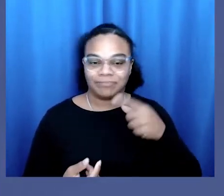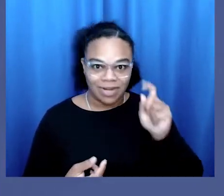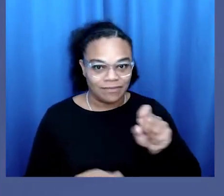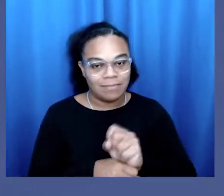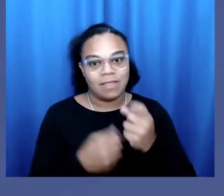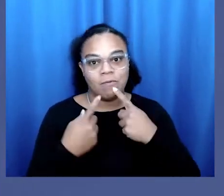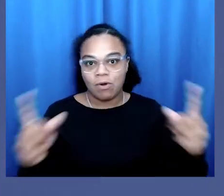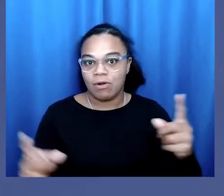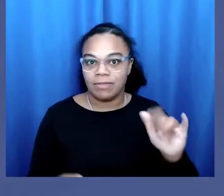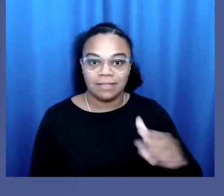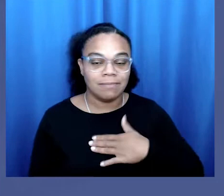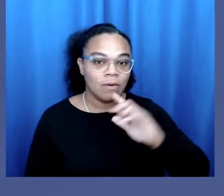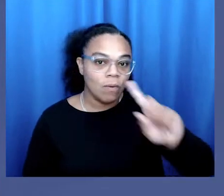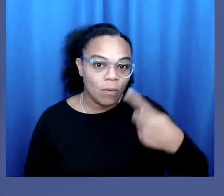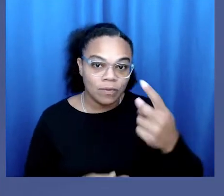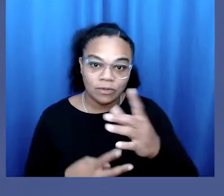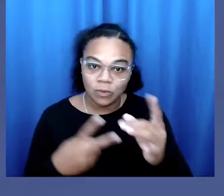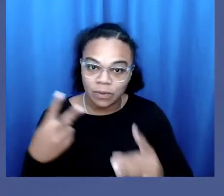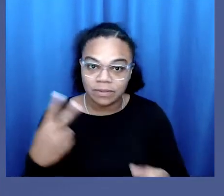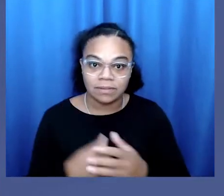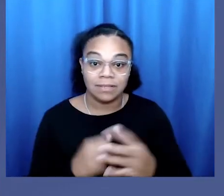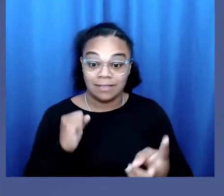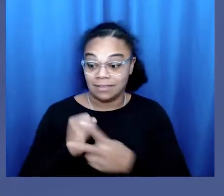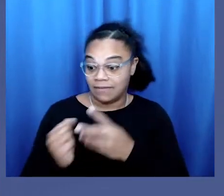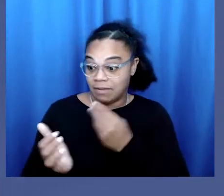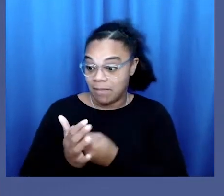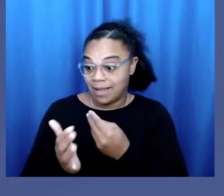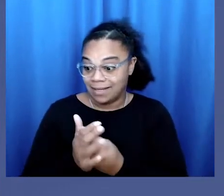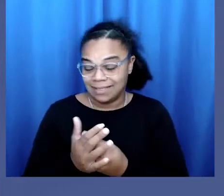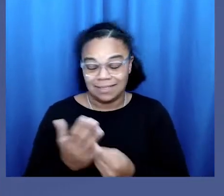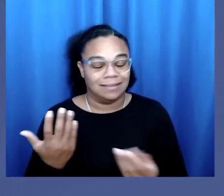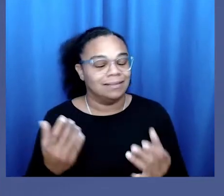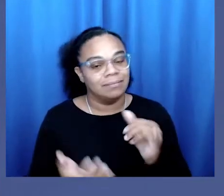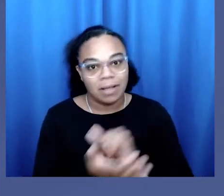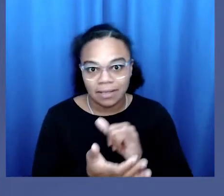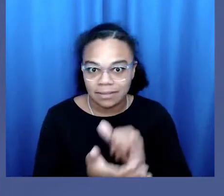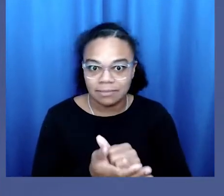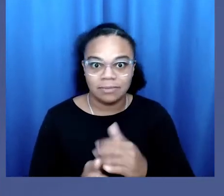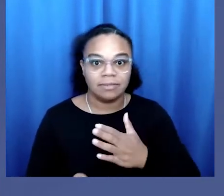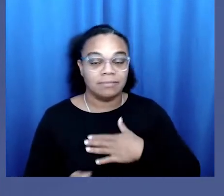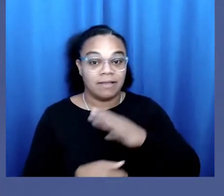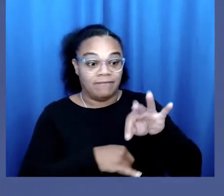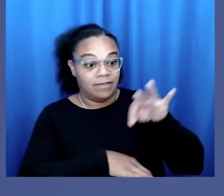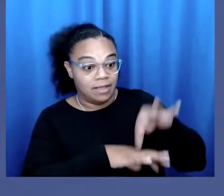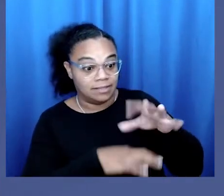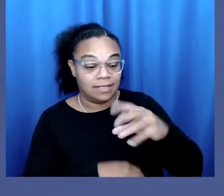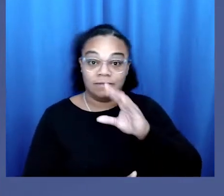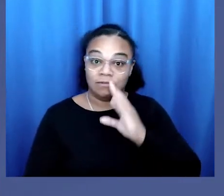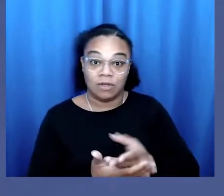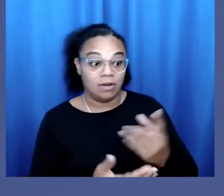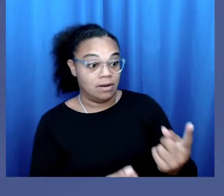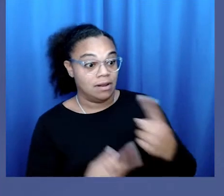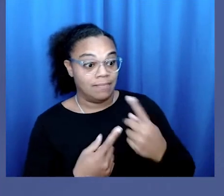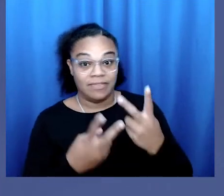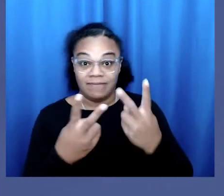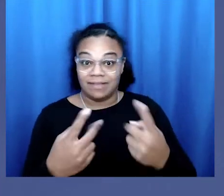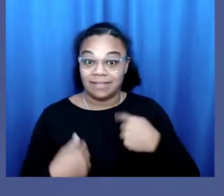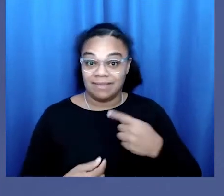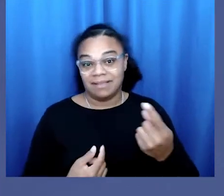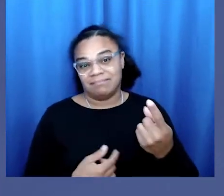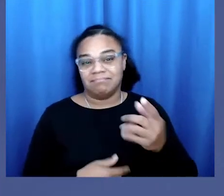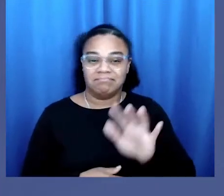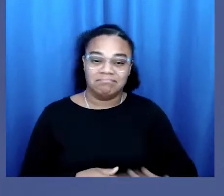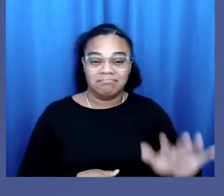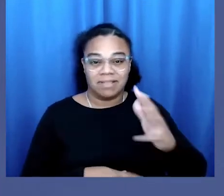I have to make this work because it is the only choice I have. Saving money is almost impossible. My fiancé and daughter come to visit me